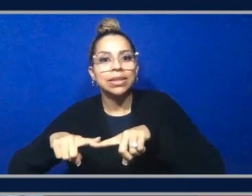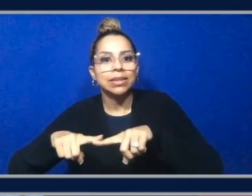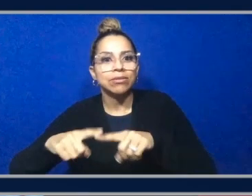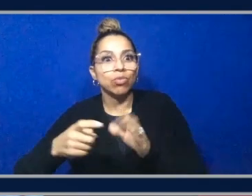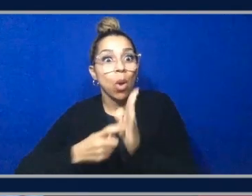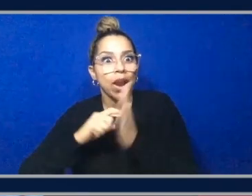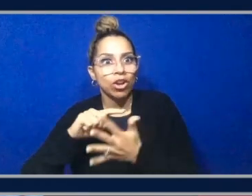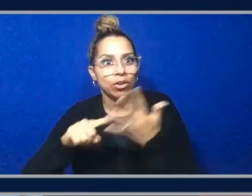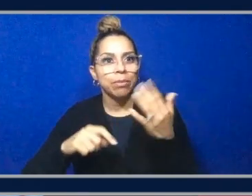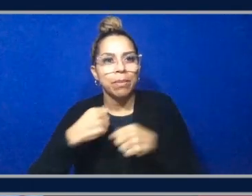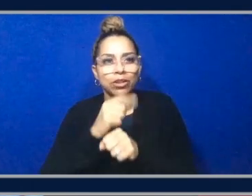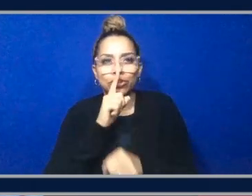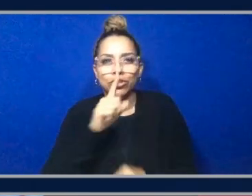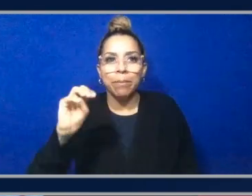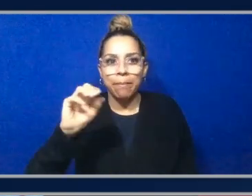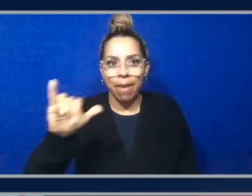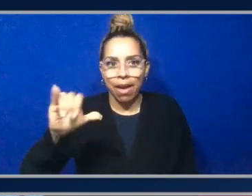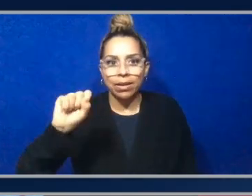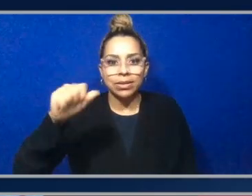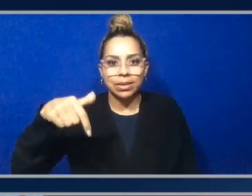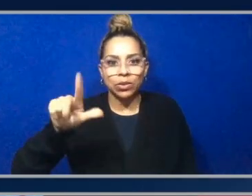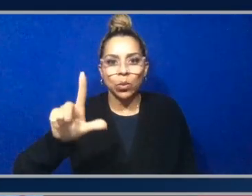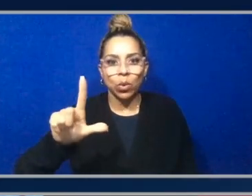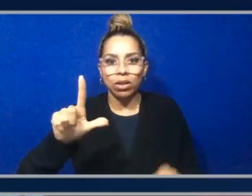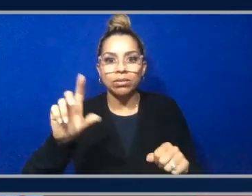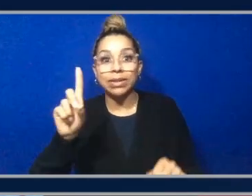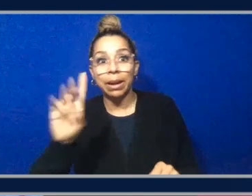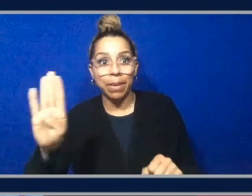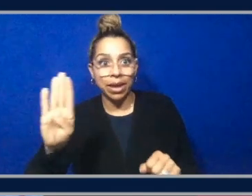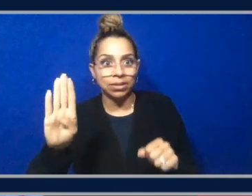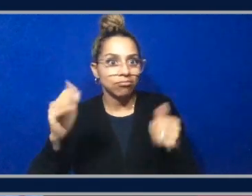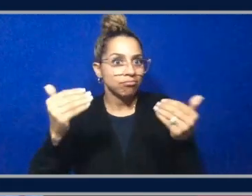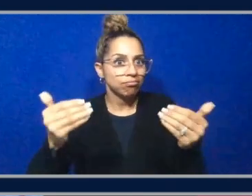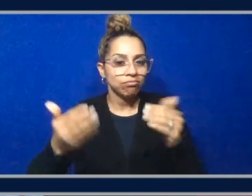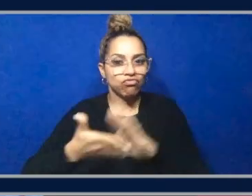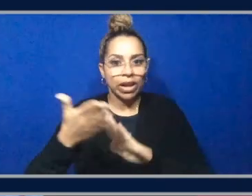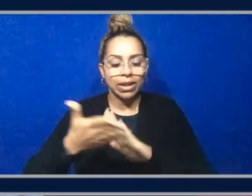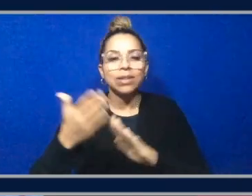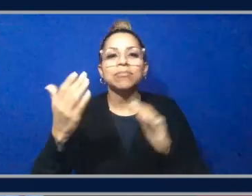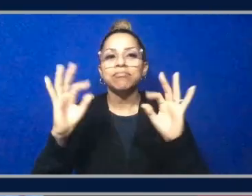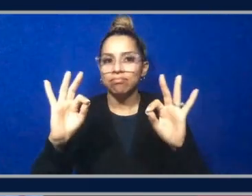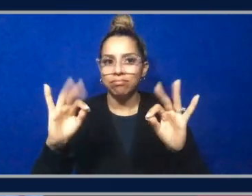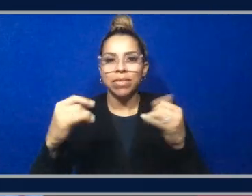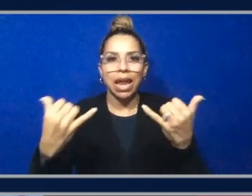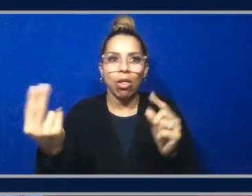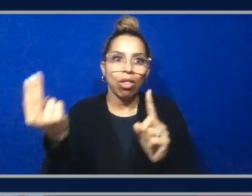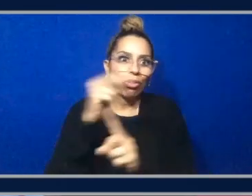good to go. So we'll now go visit our, um, low balancer address.